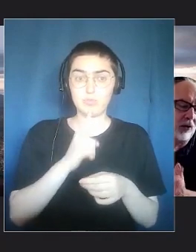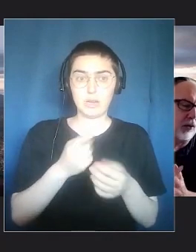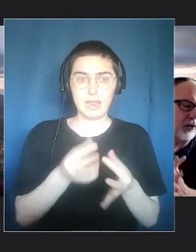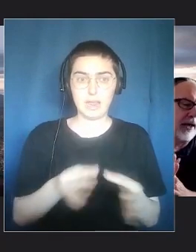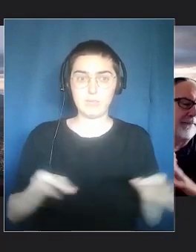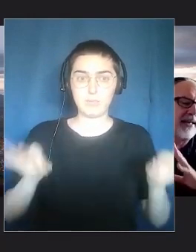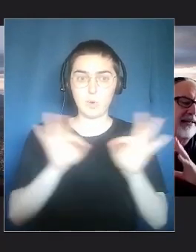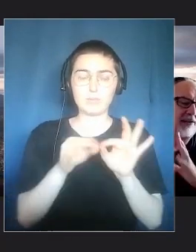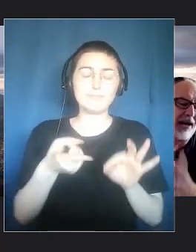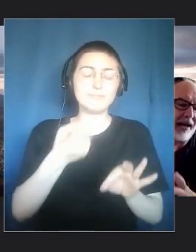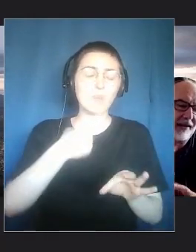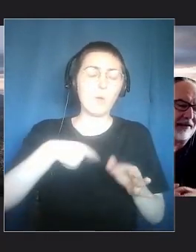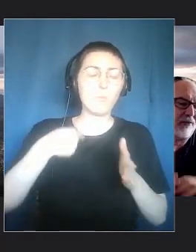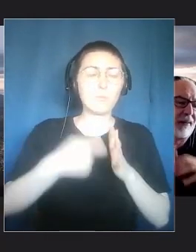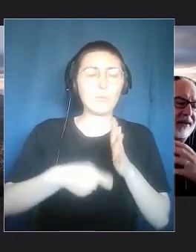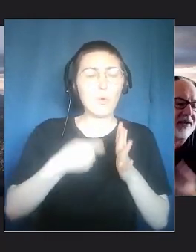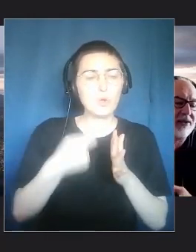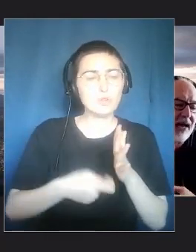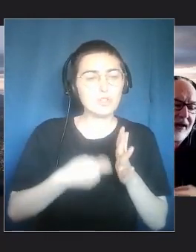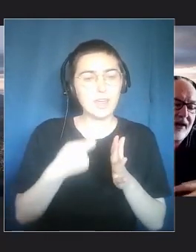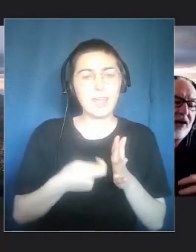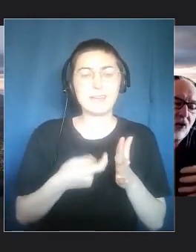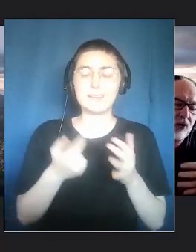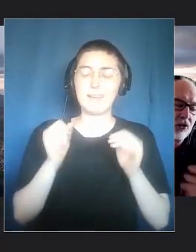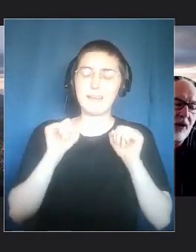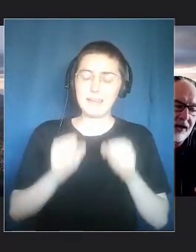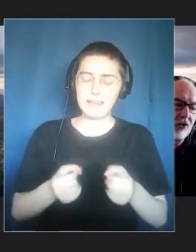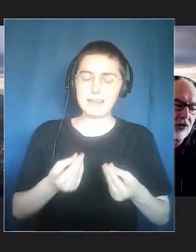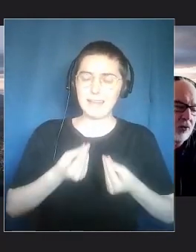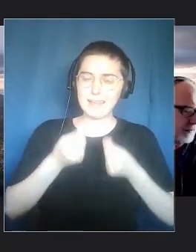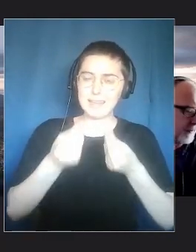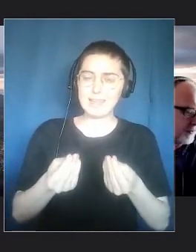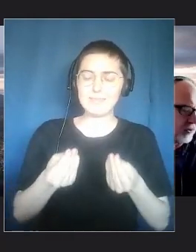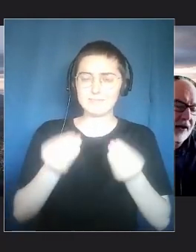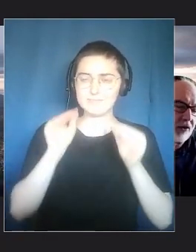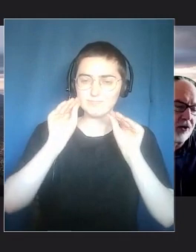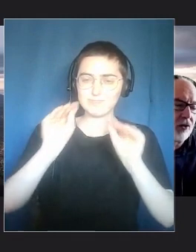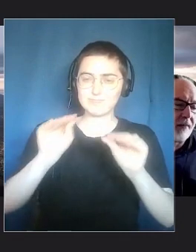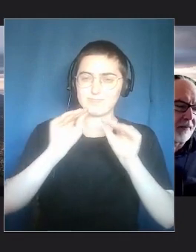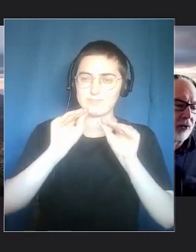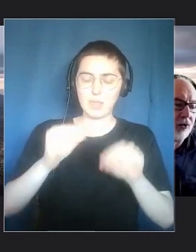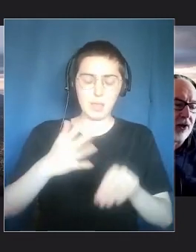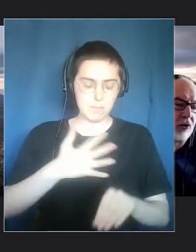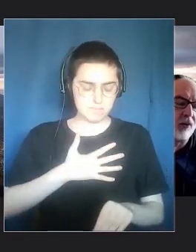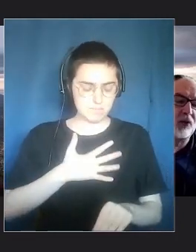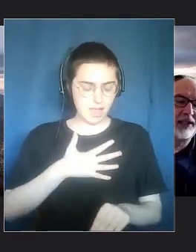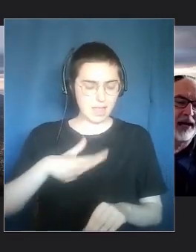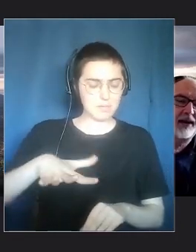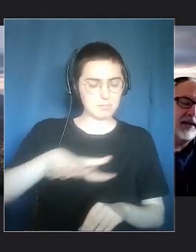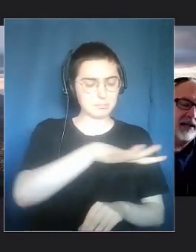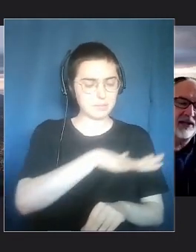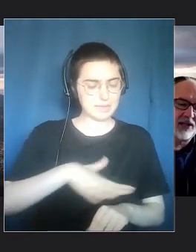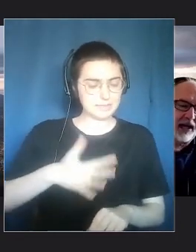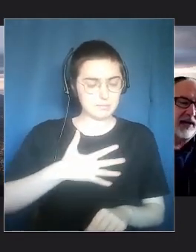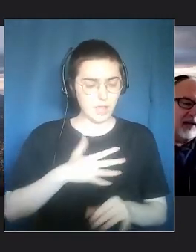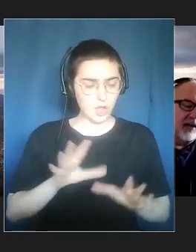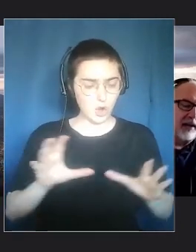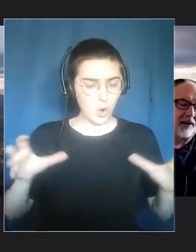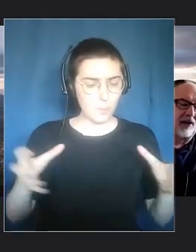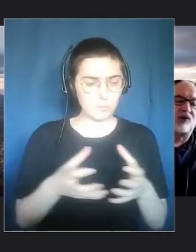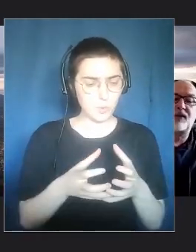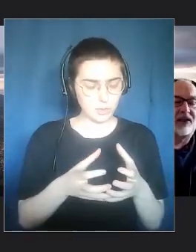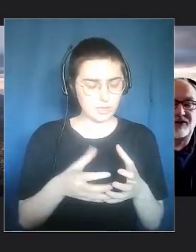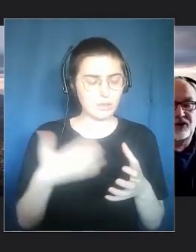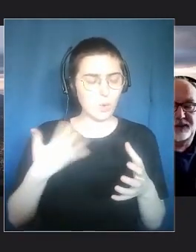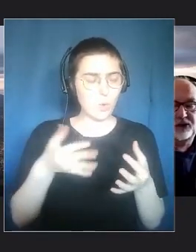This is a very important topic. They have the role of abilitating or giving the possibility to create a